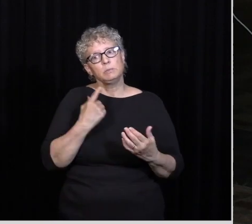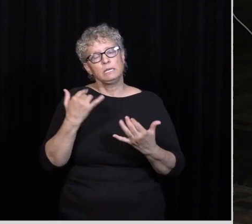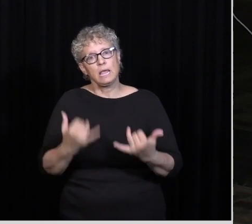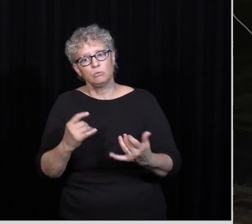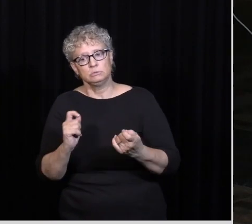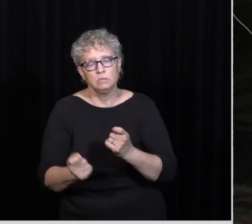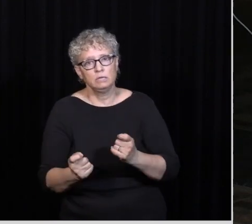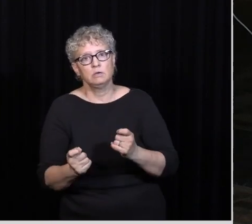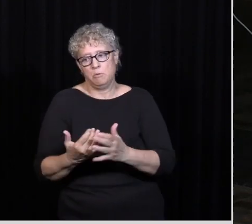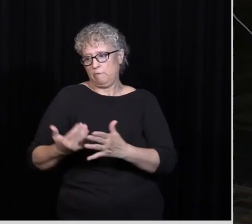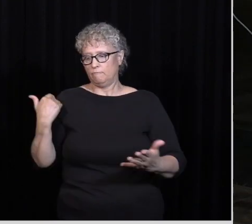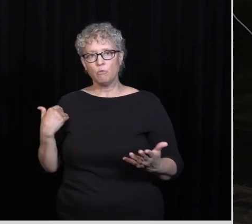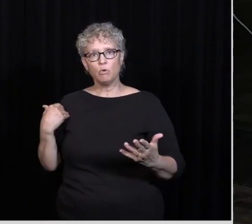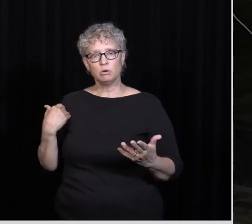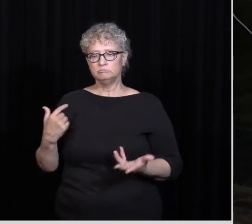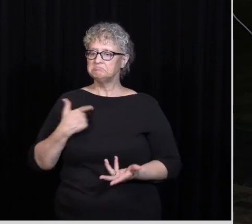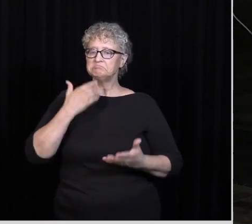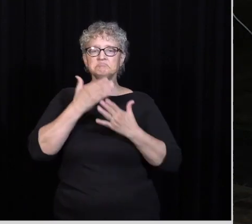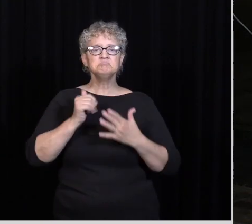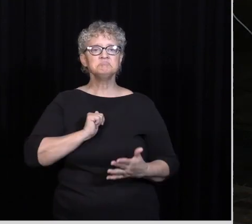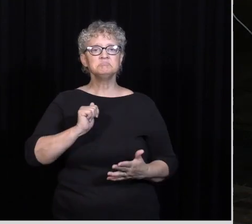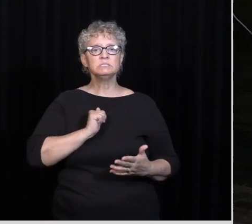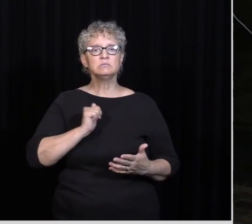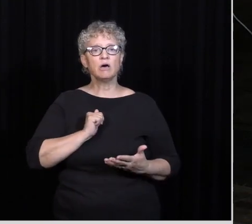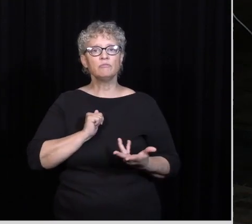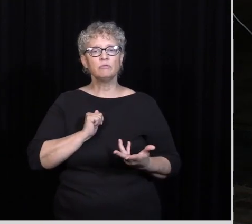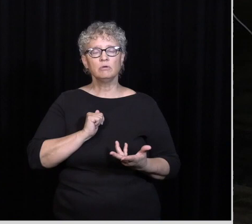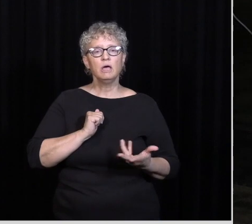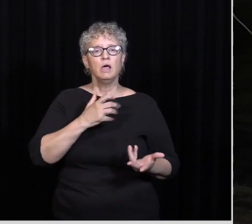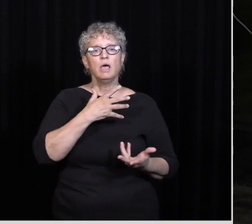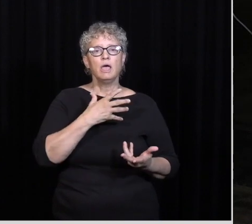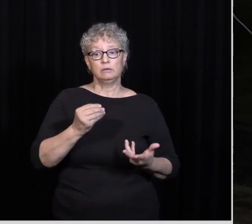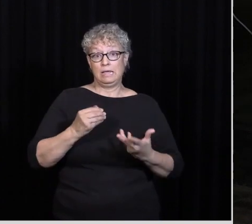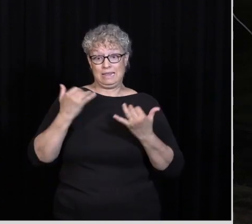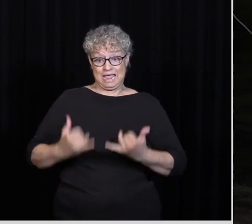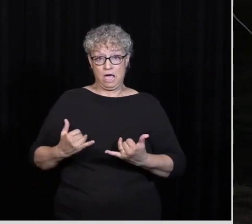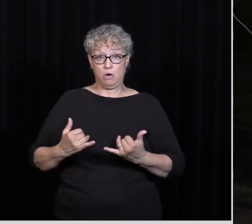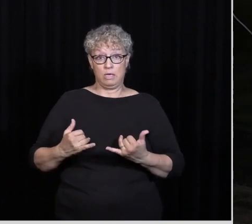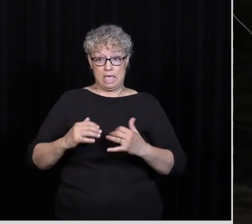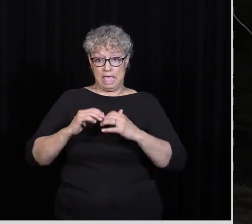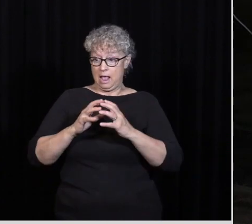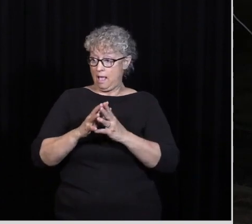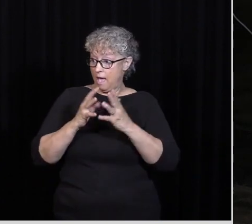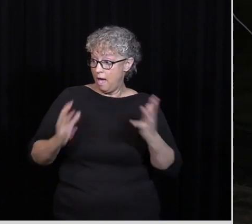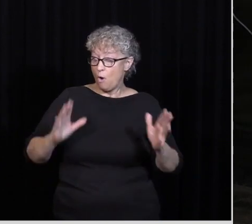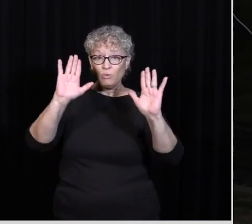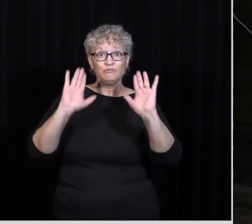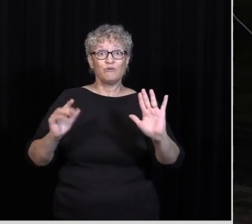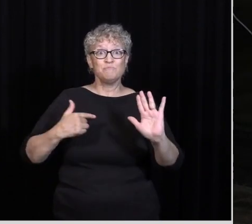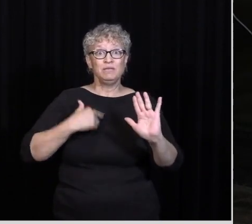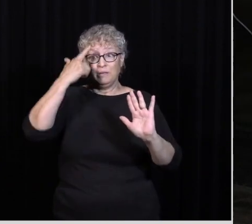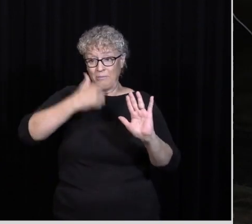This It's All about How good I can Be All on My Own After This It's All going To be About How great I am Because of Christ